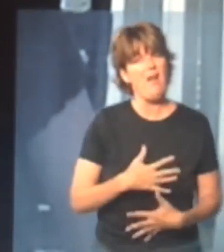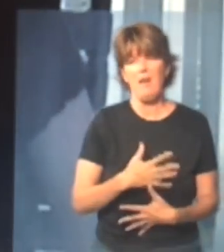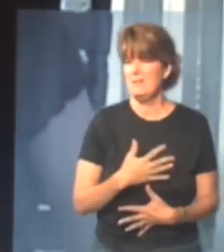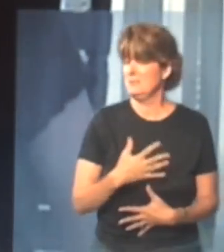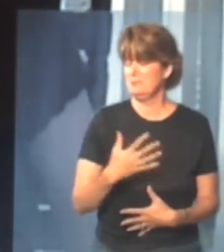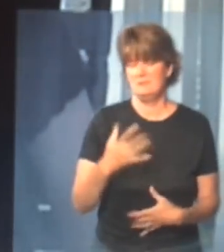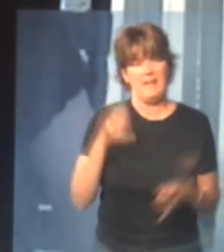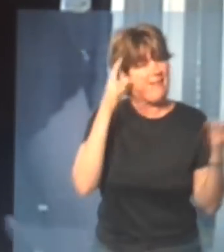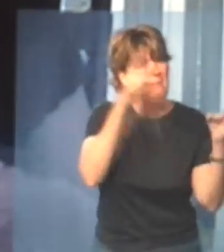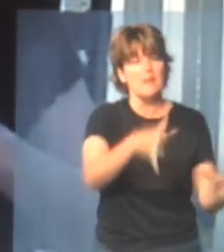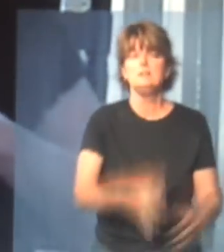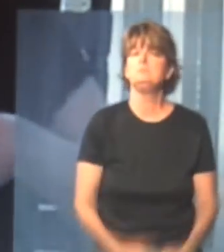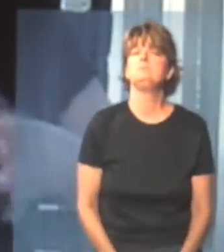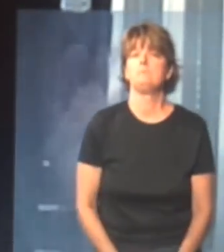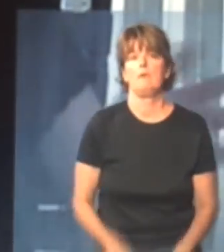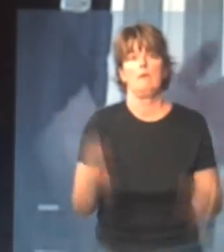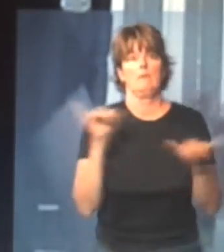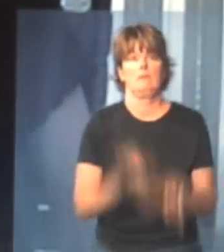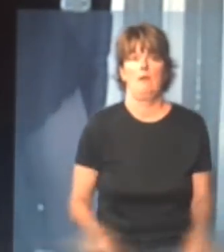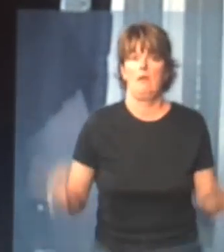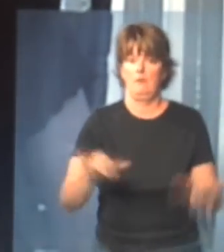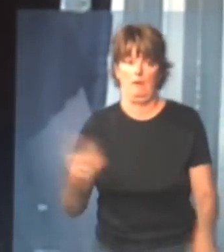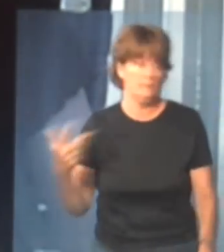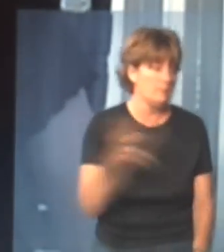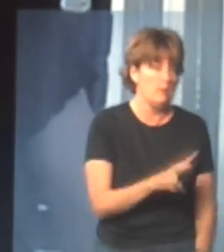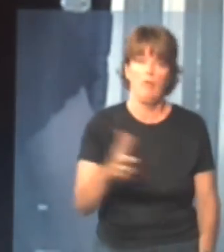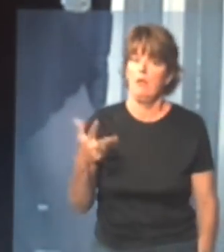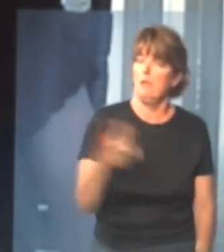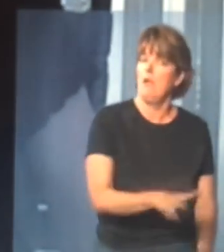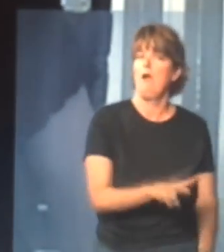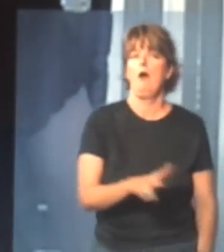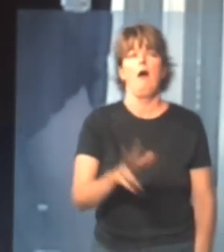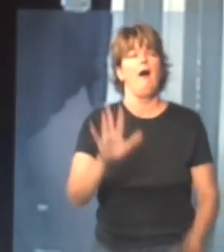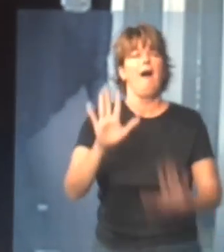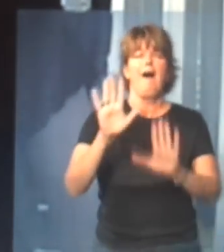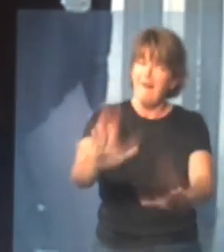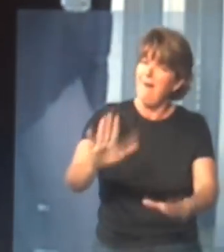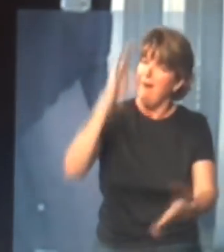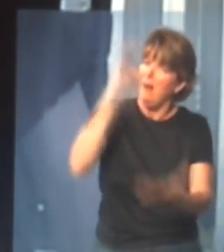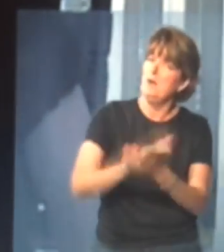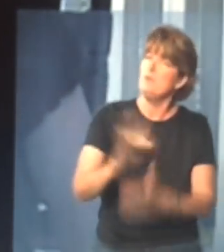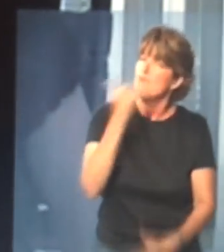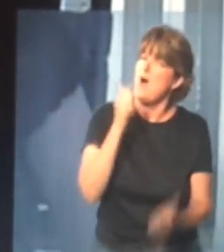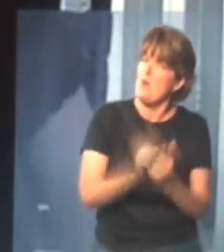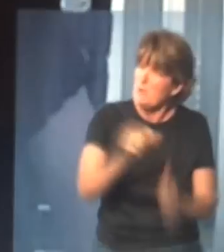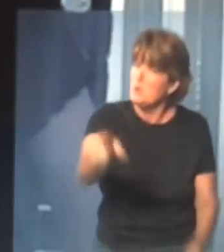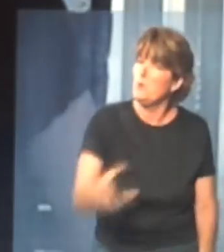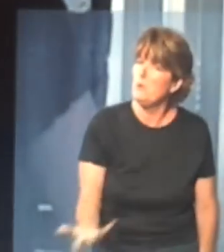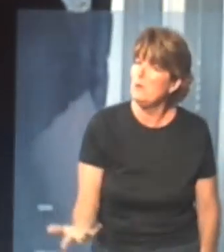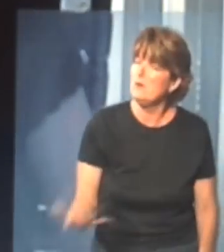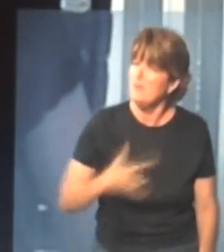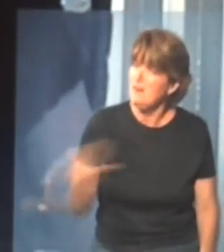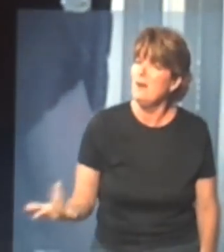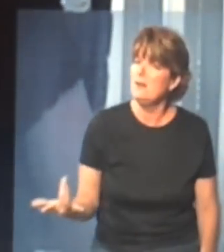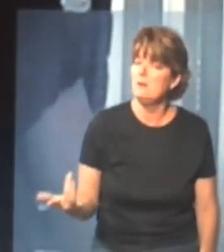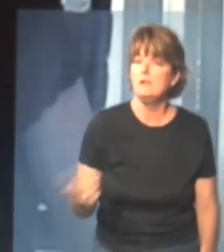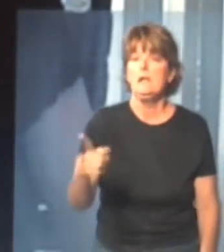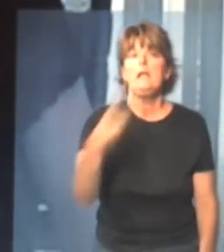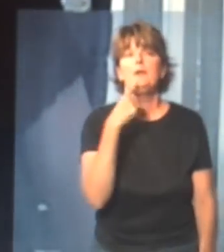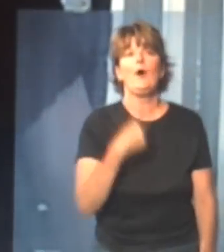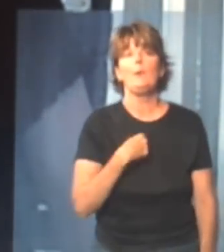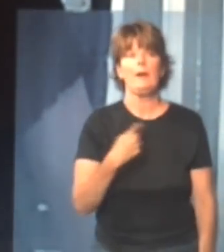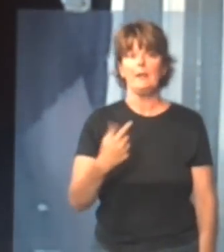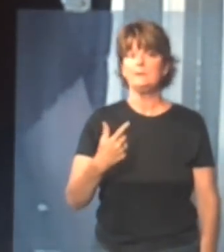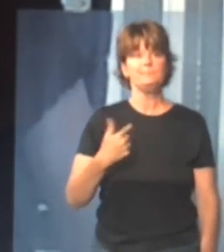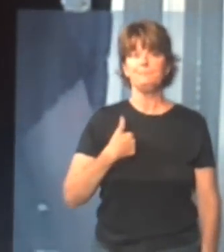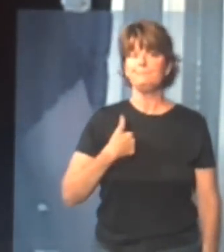so, sure enough, you know, we kept doing that about four or five times, you know, and I told him, I said, what is wrong with you, and he told me, at that time,